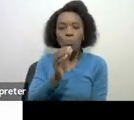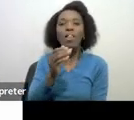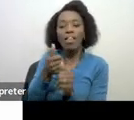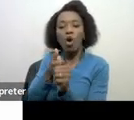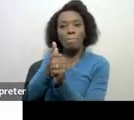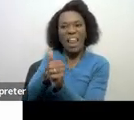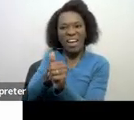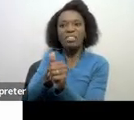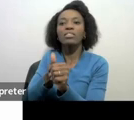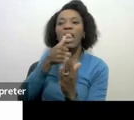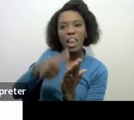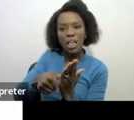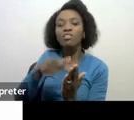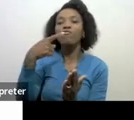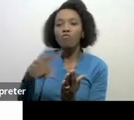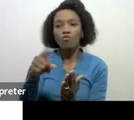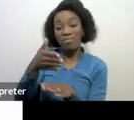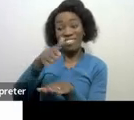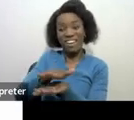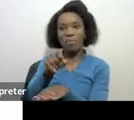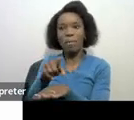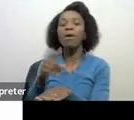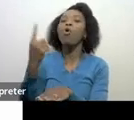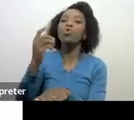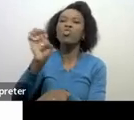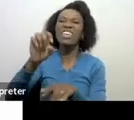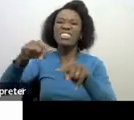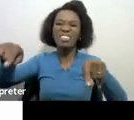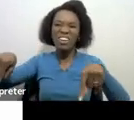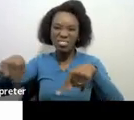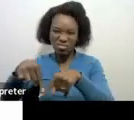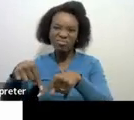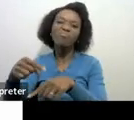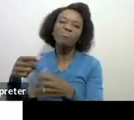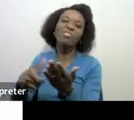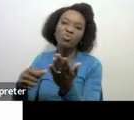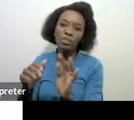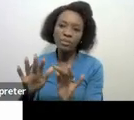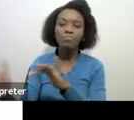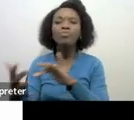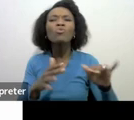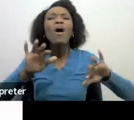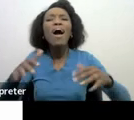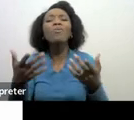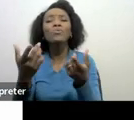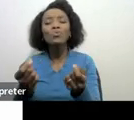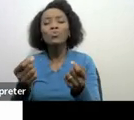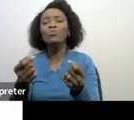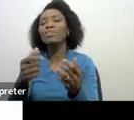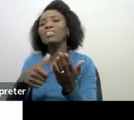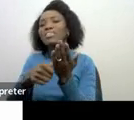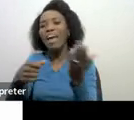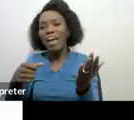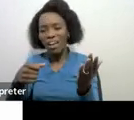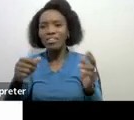including estate duty how do you submit the tax returns the income tax